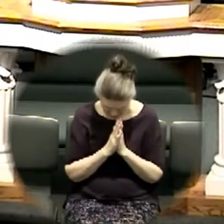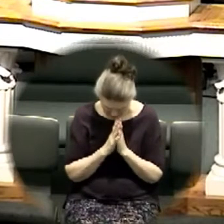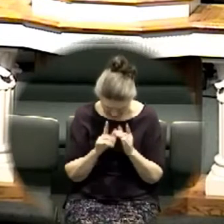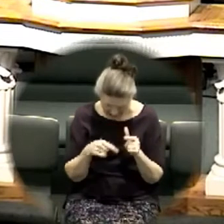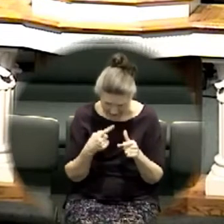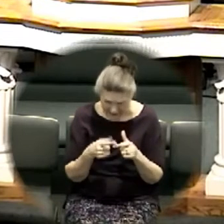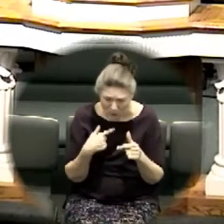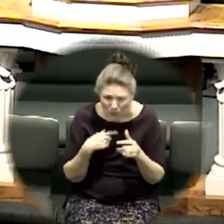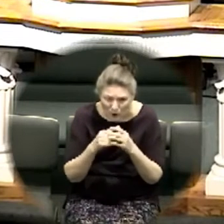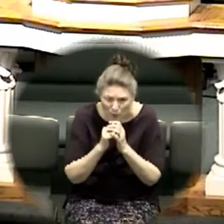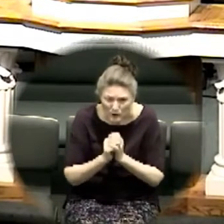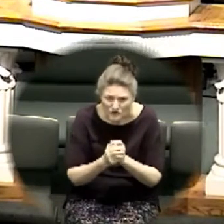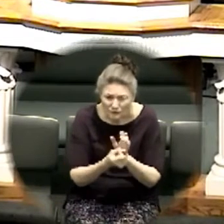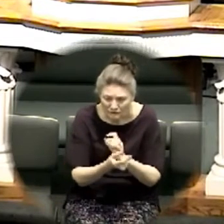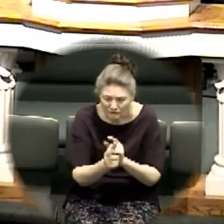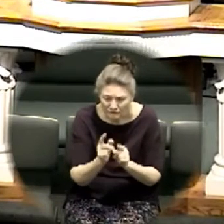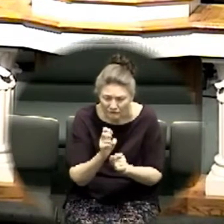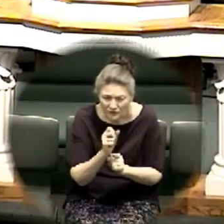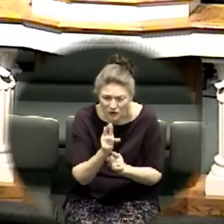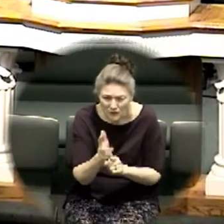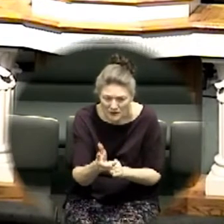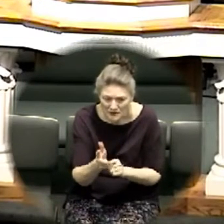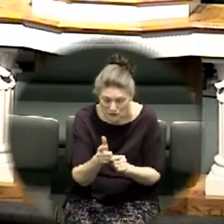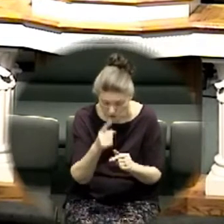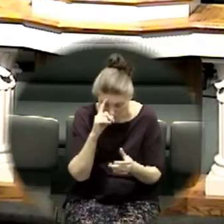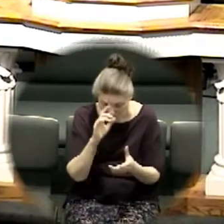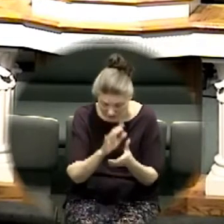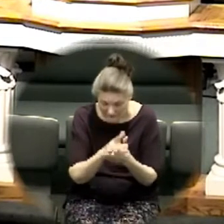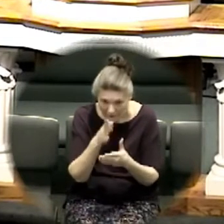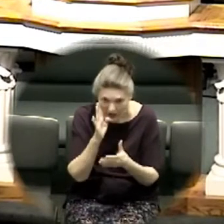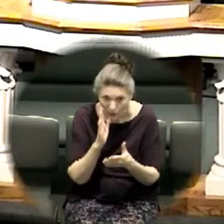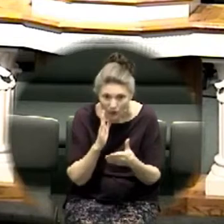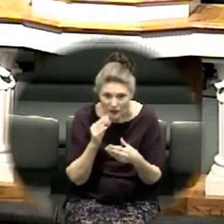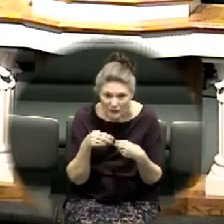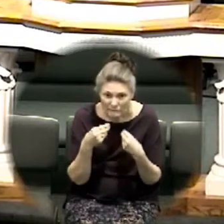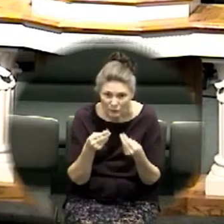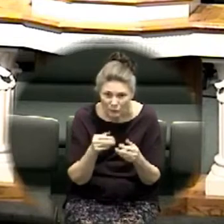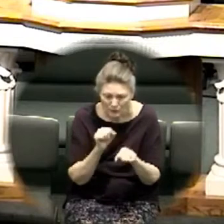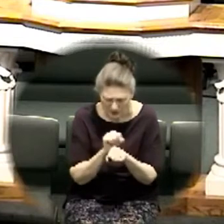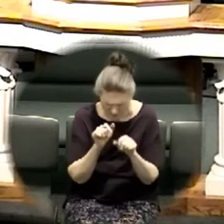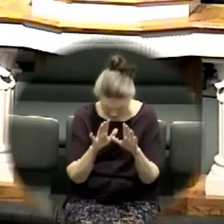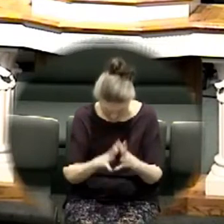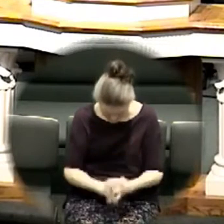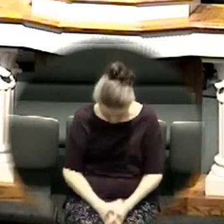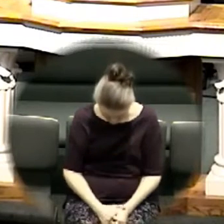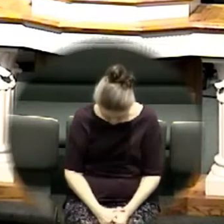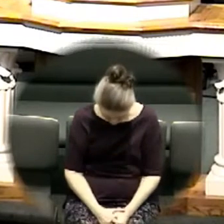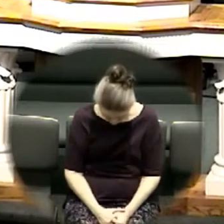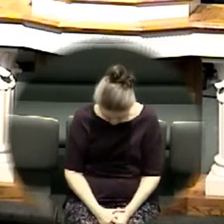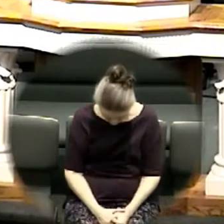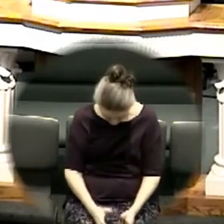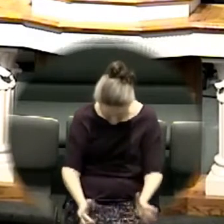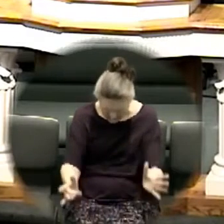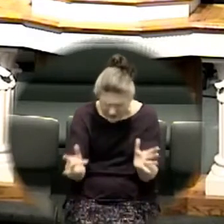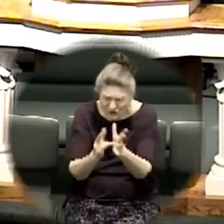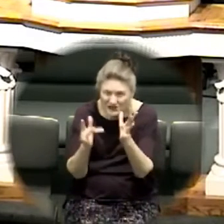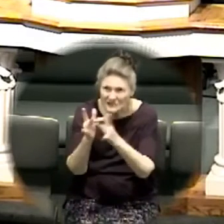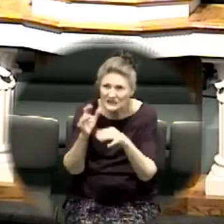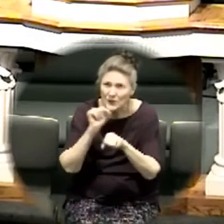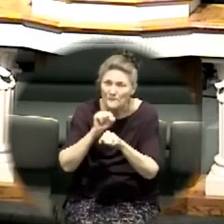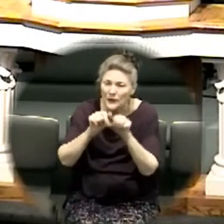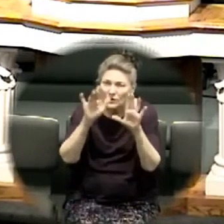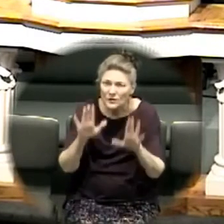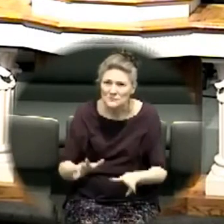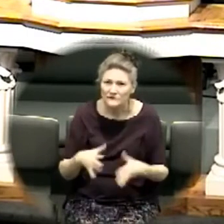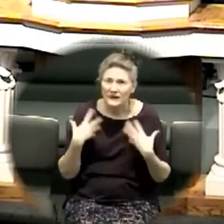and we're going to believe that God is going to give you a miracle Jesus right now I pray there are miracles of healing